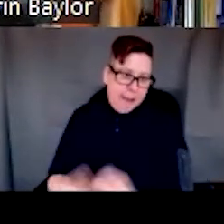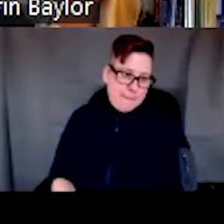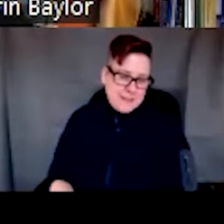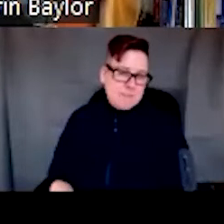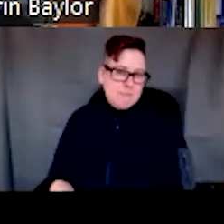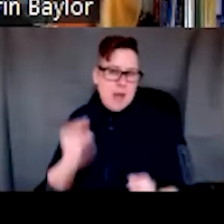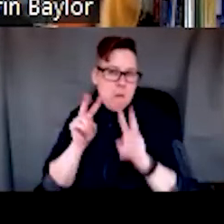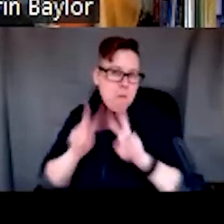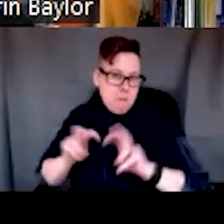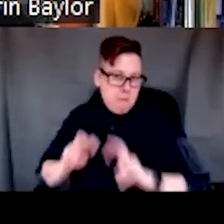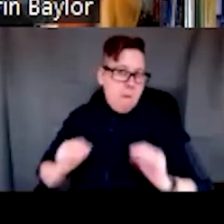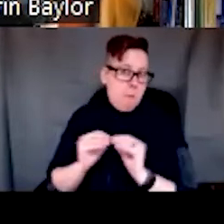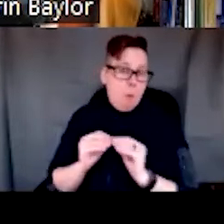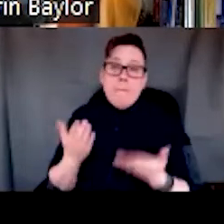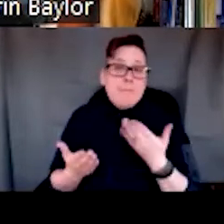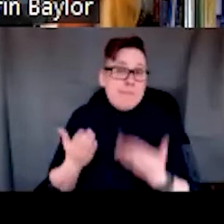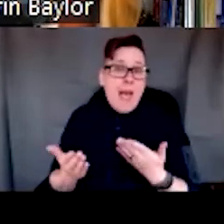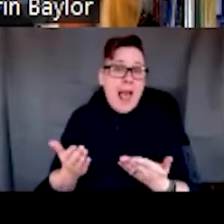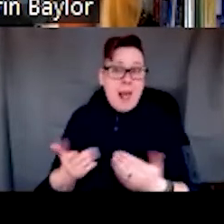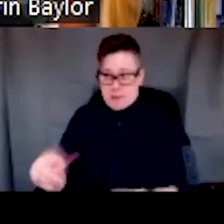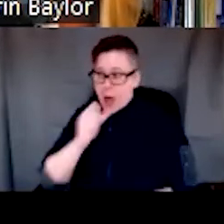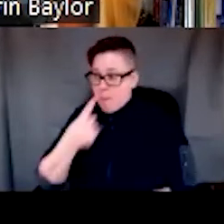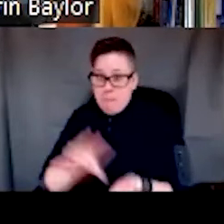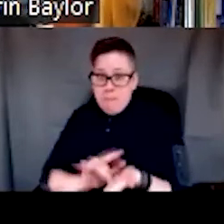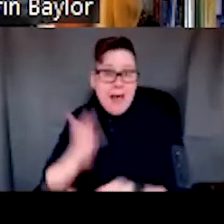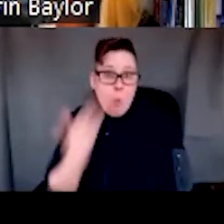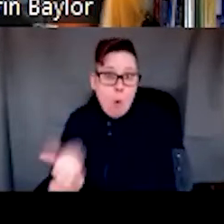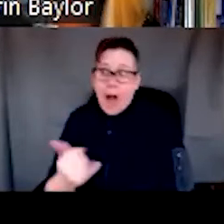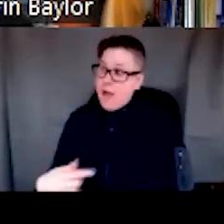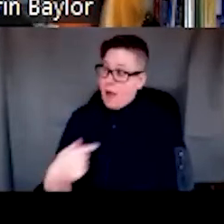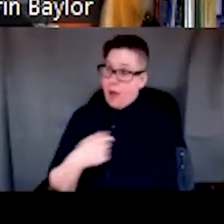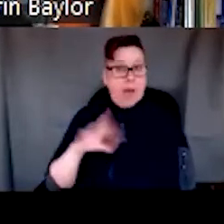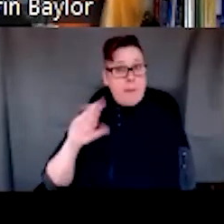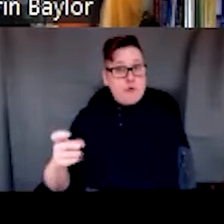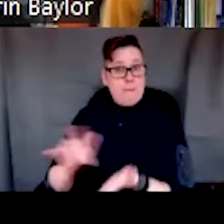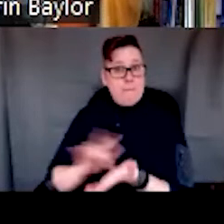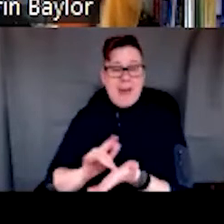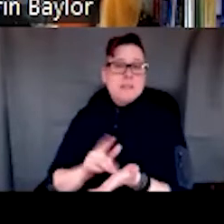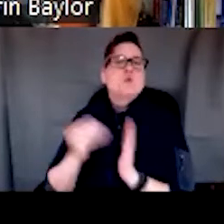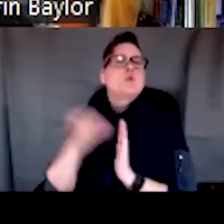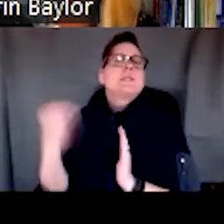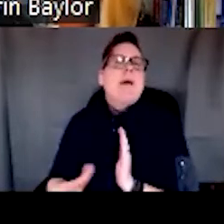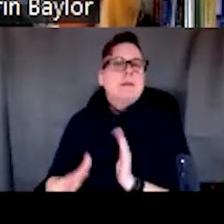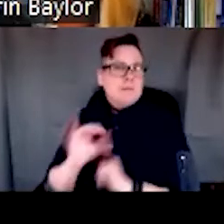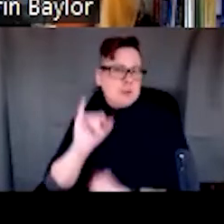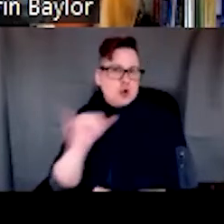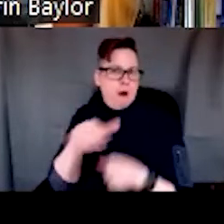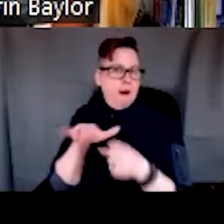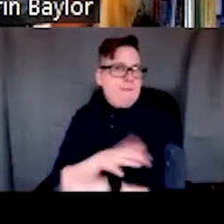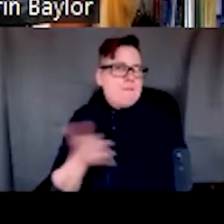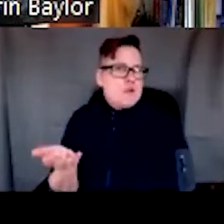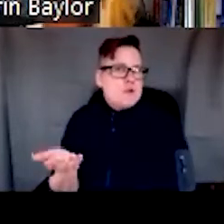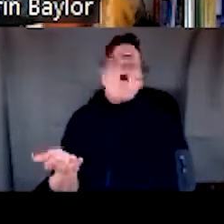exploring that a little bit, that it might be that the medication that I prescribed was too expensive and it wasn't covered by their insurance.